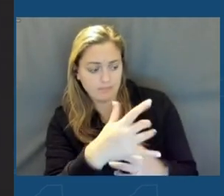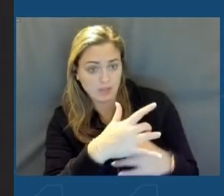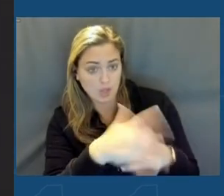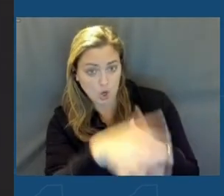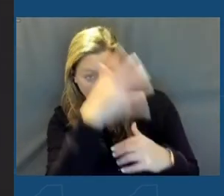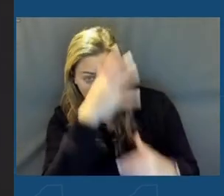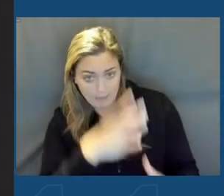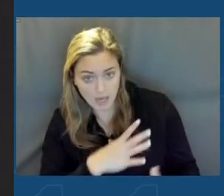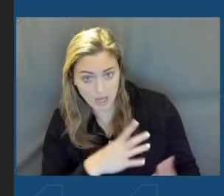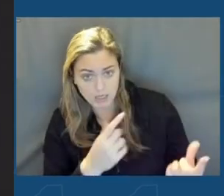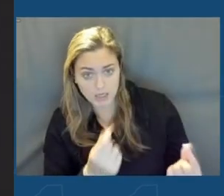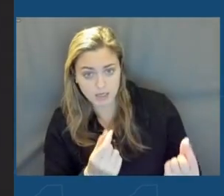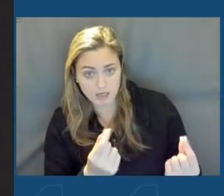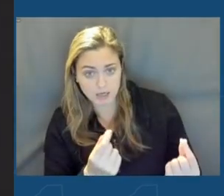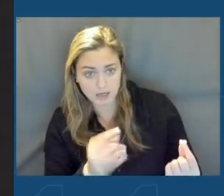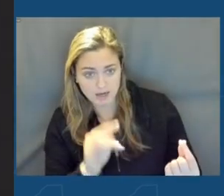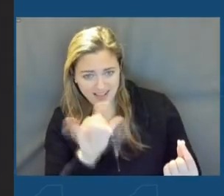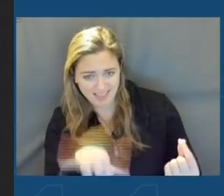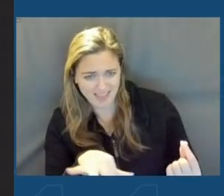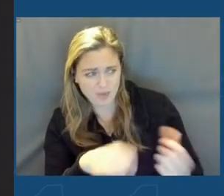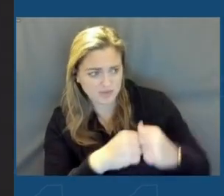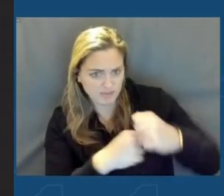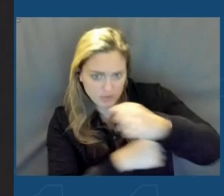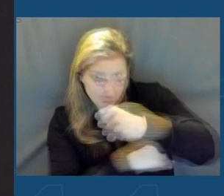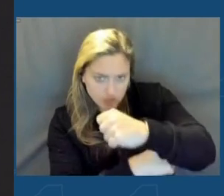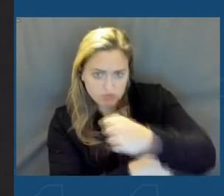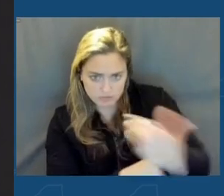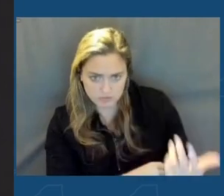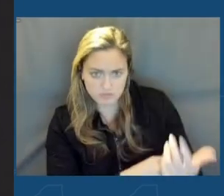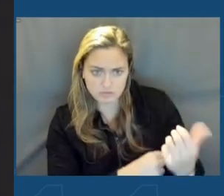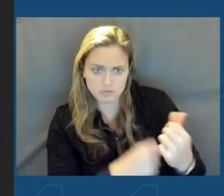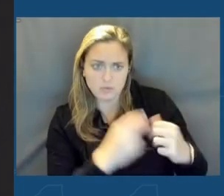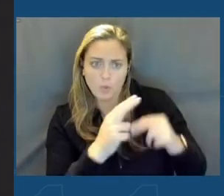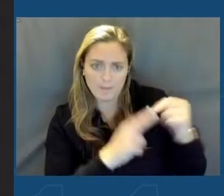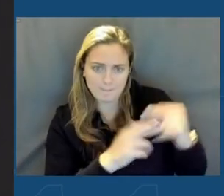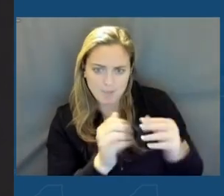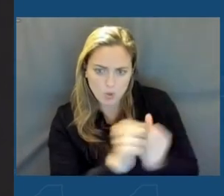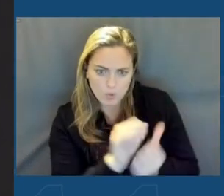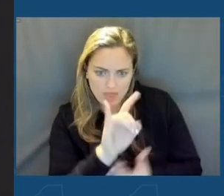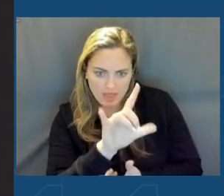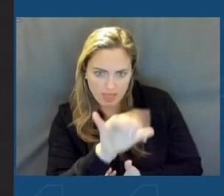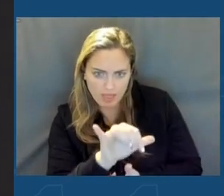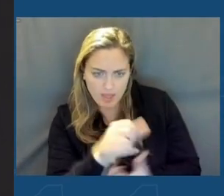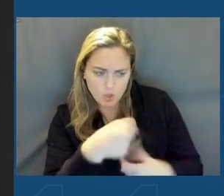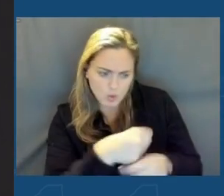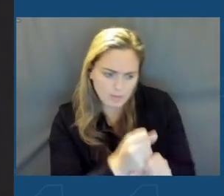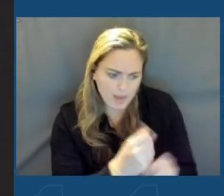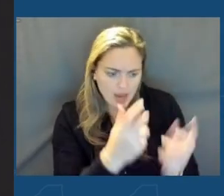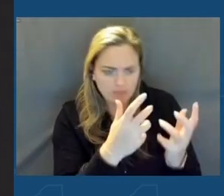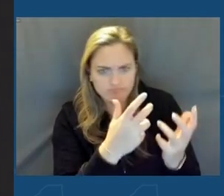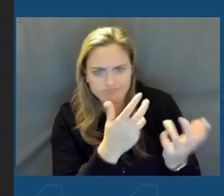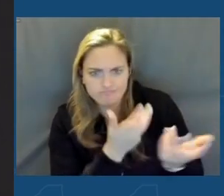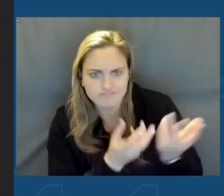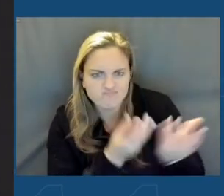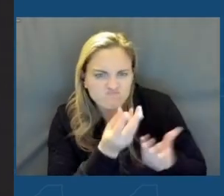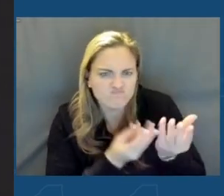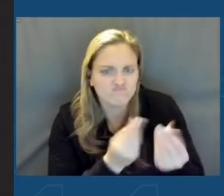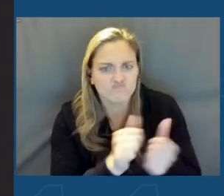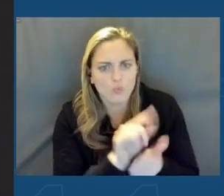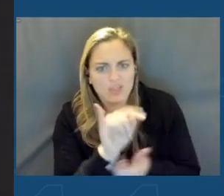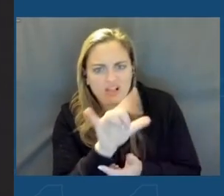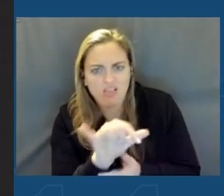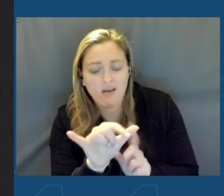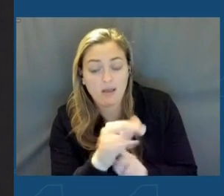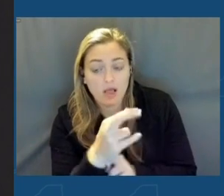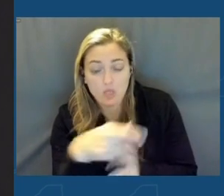man, Clay was a foundation. You built with clay. You made things with clay. And